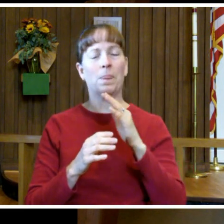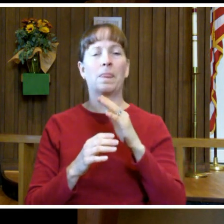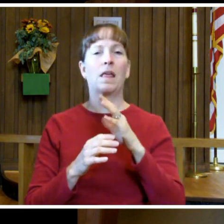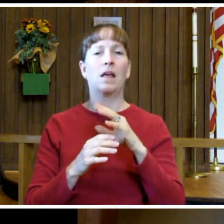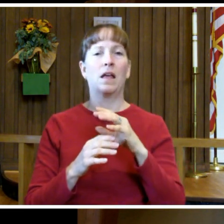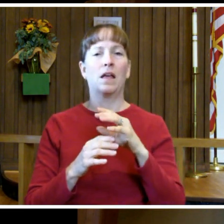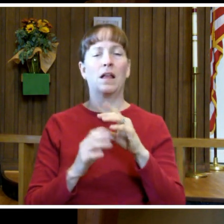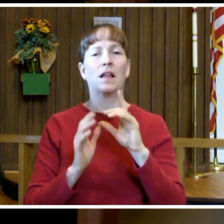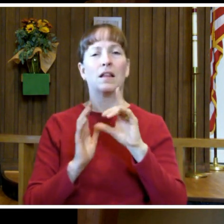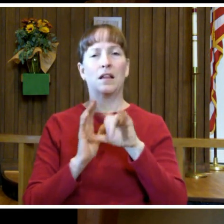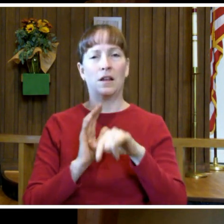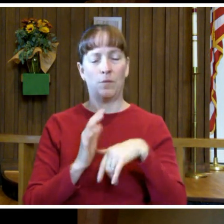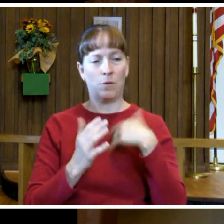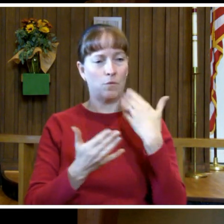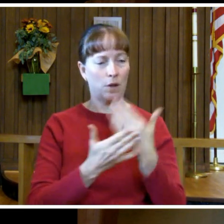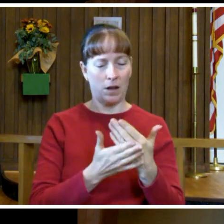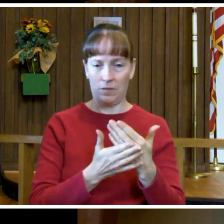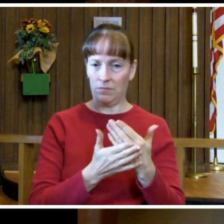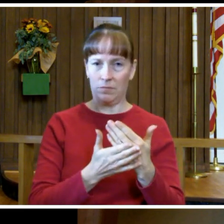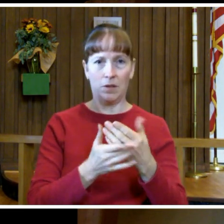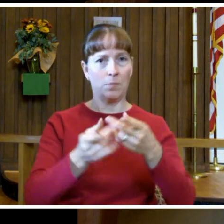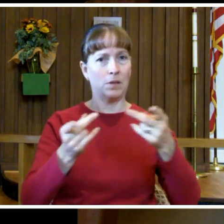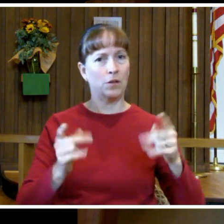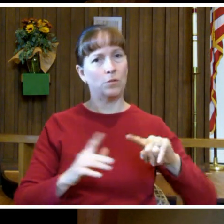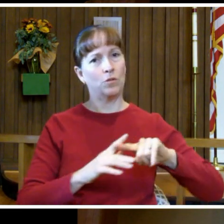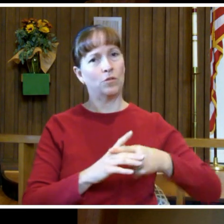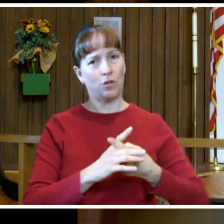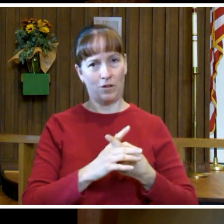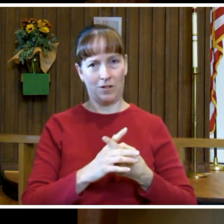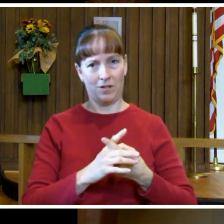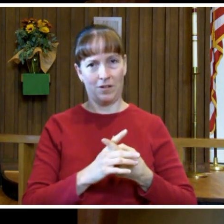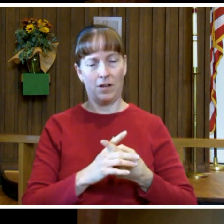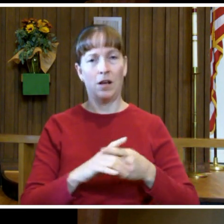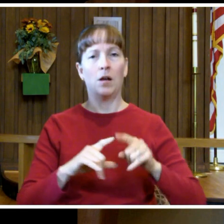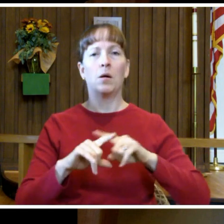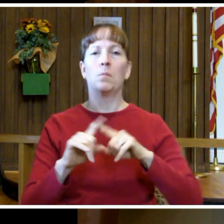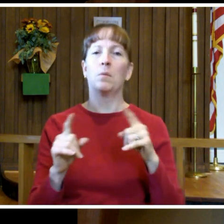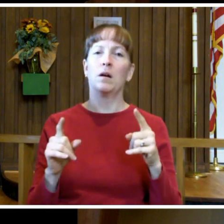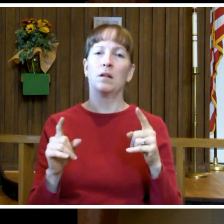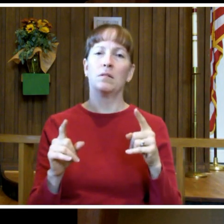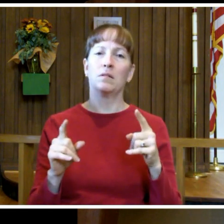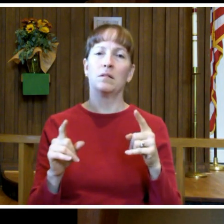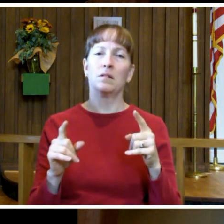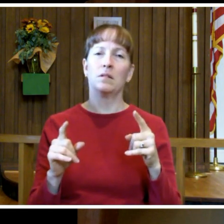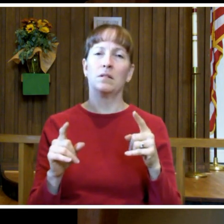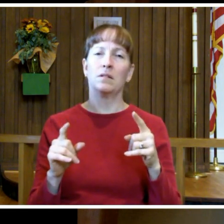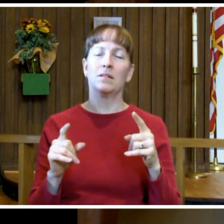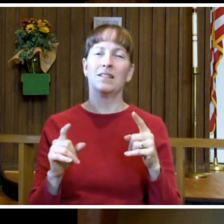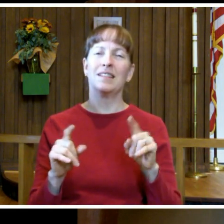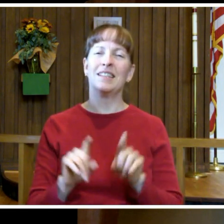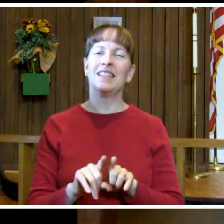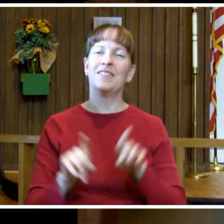find ourselves right back where we were before, but somehow different.